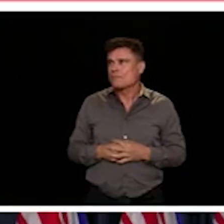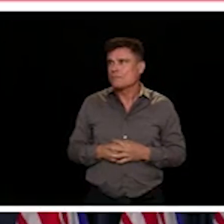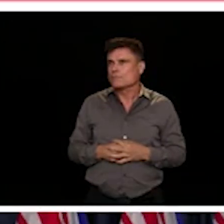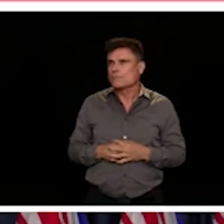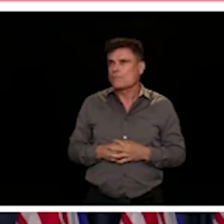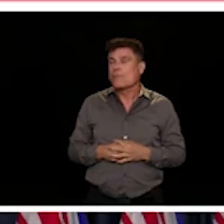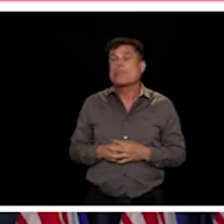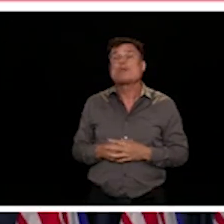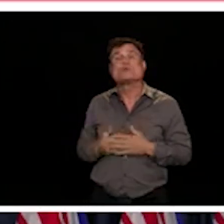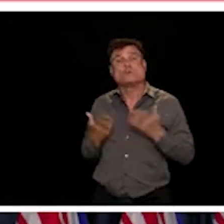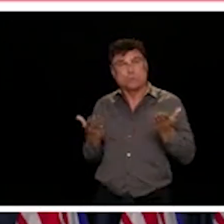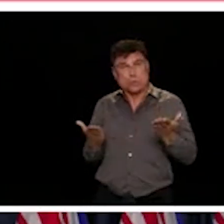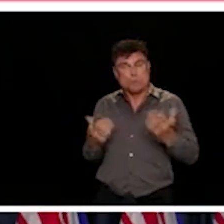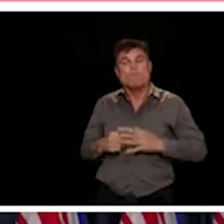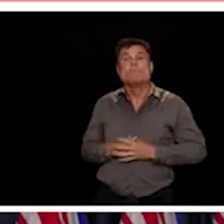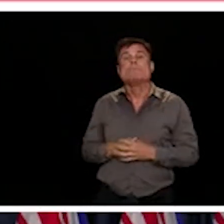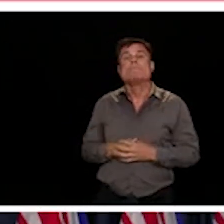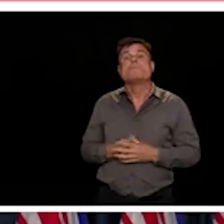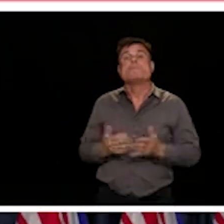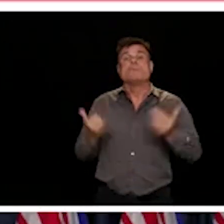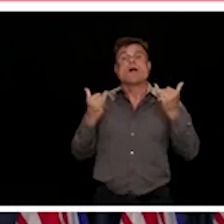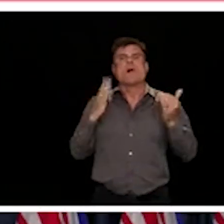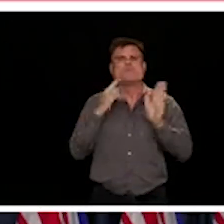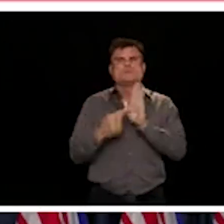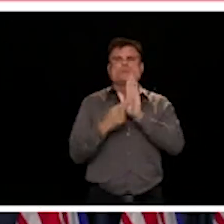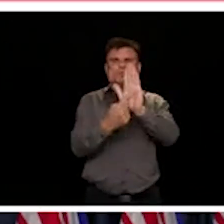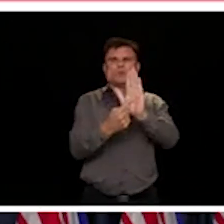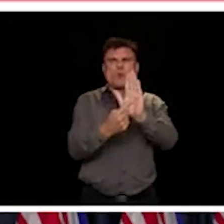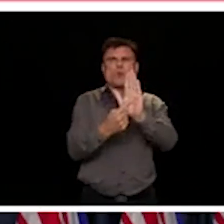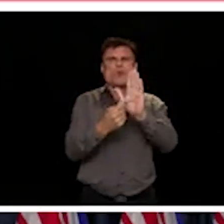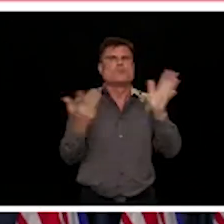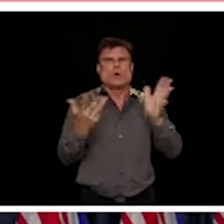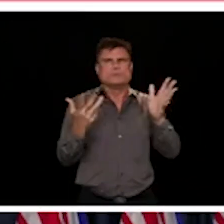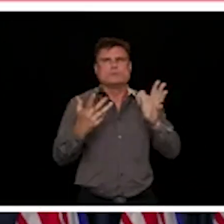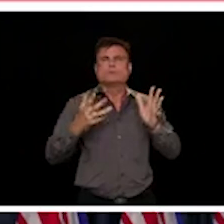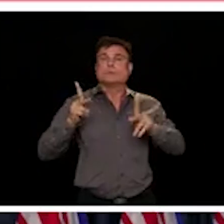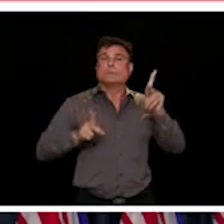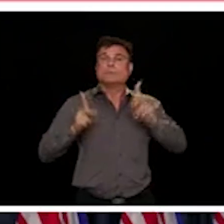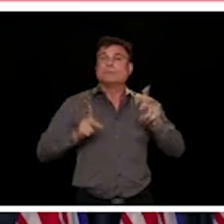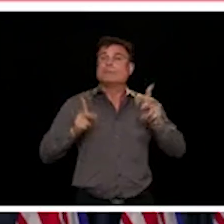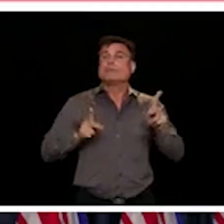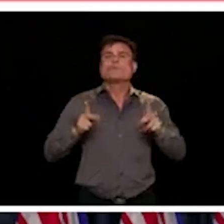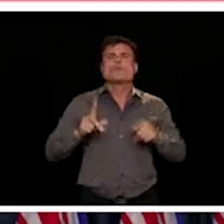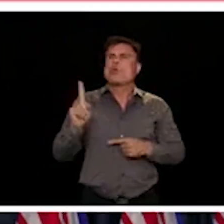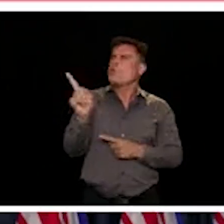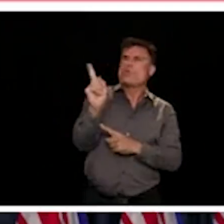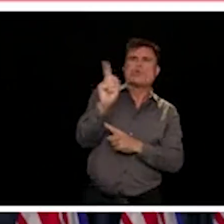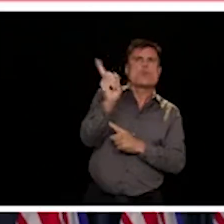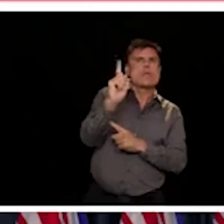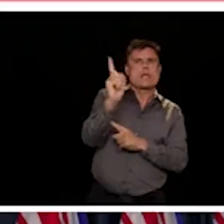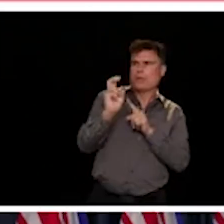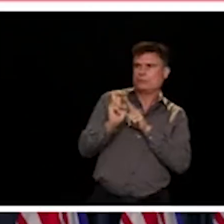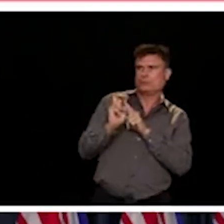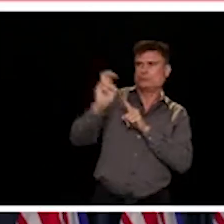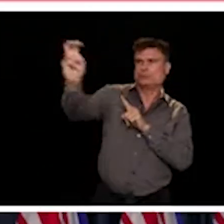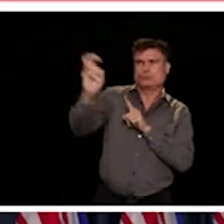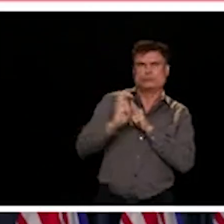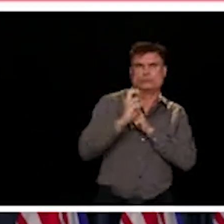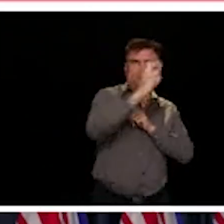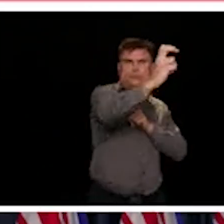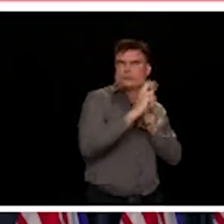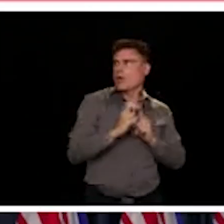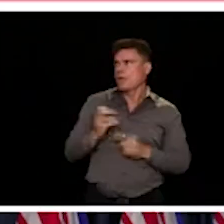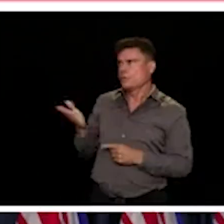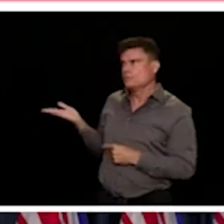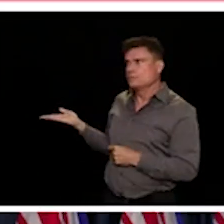some of the mobility patterns that we've been following over time in British Columbia. And we can see that we are gradually returning slowly